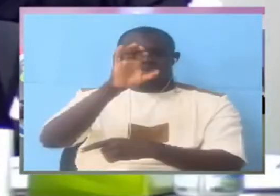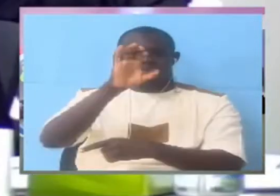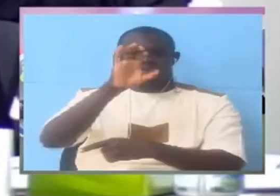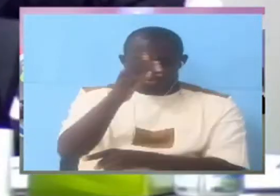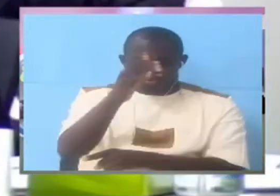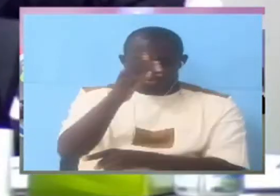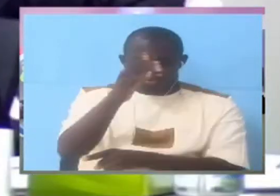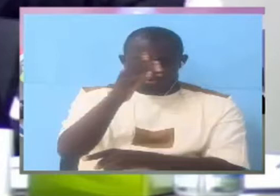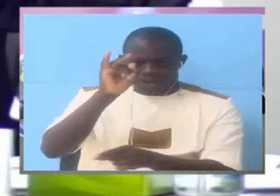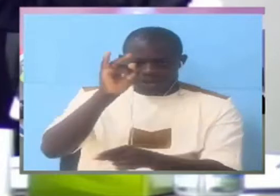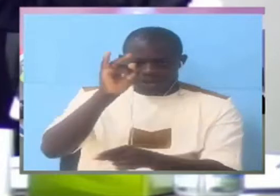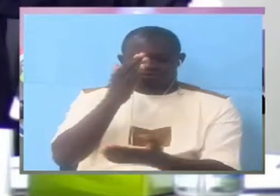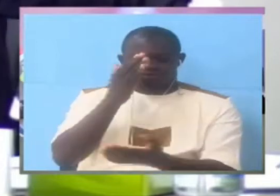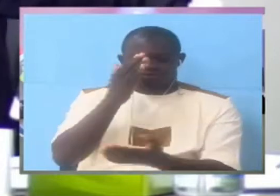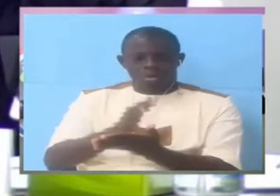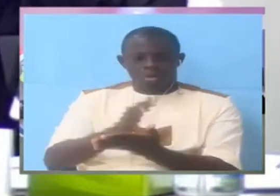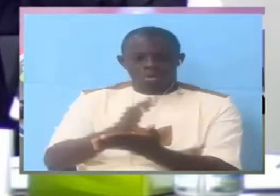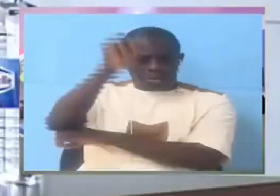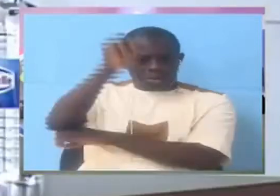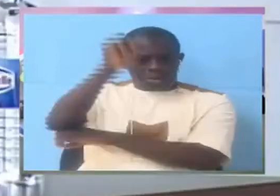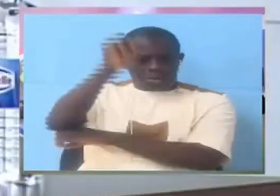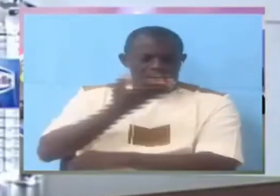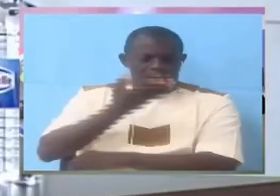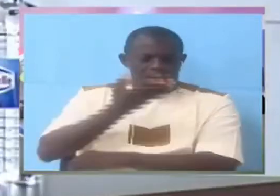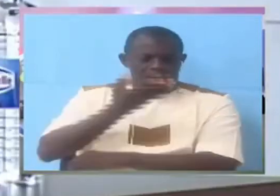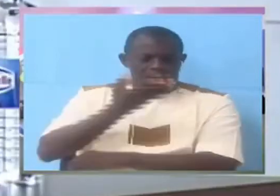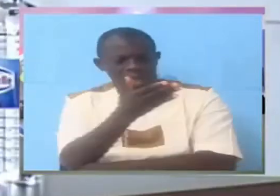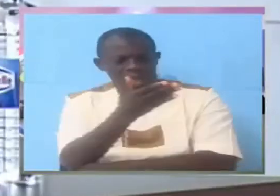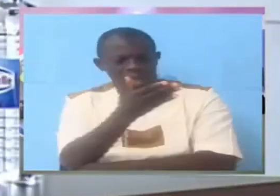were arrested but besides that you knew nothing else yes